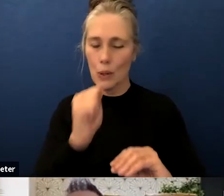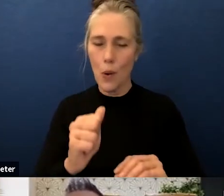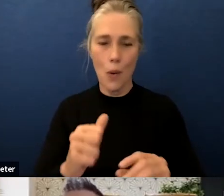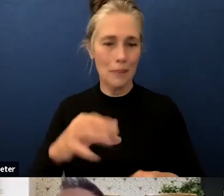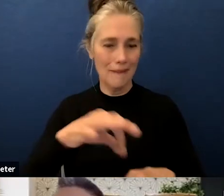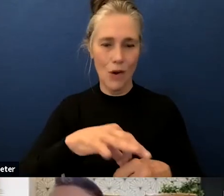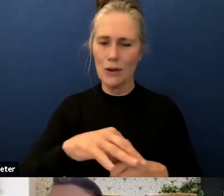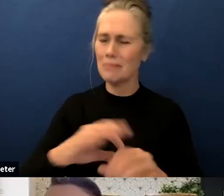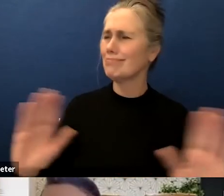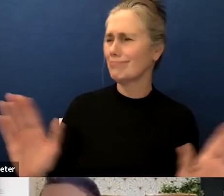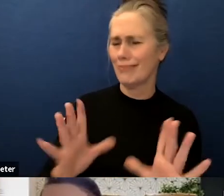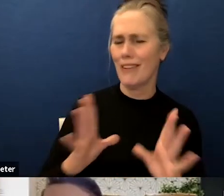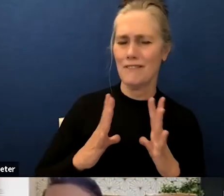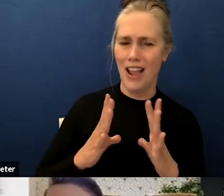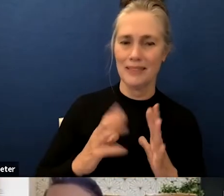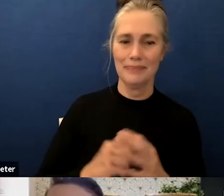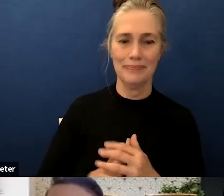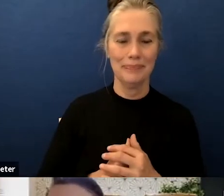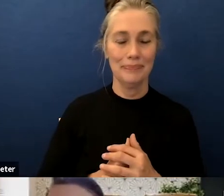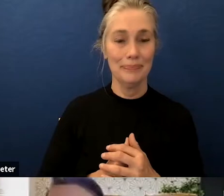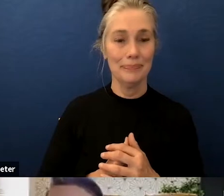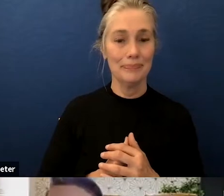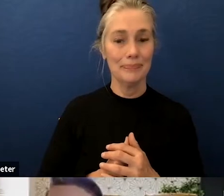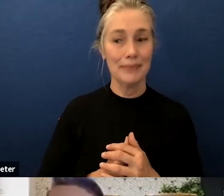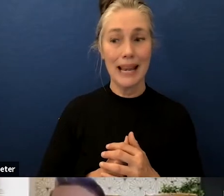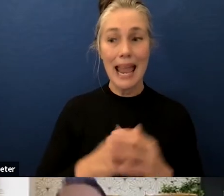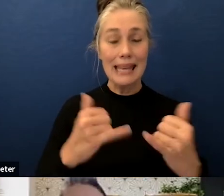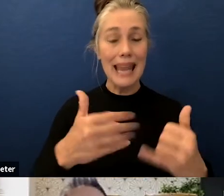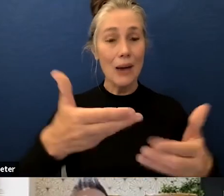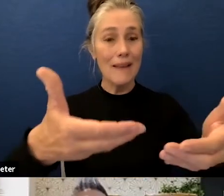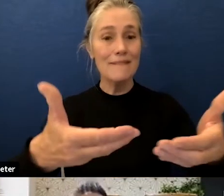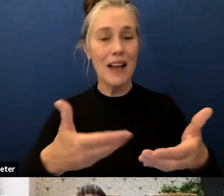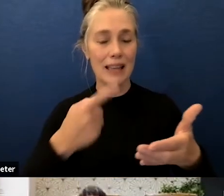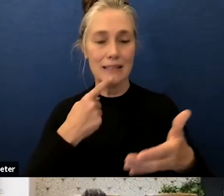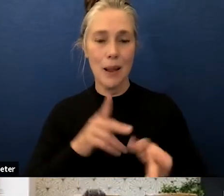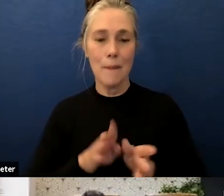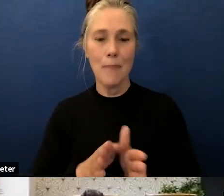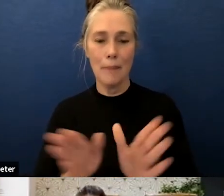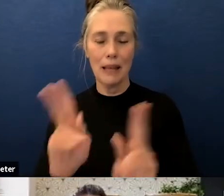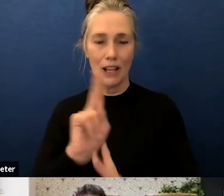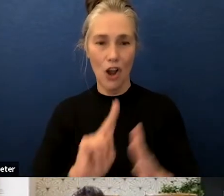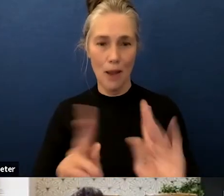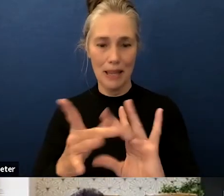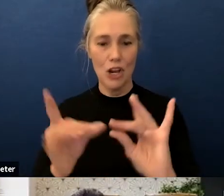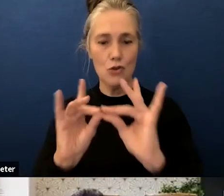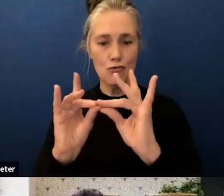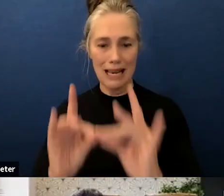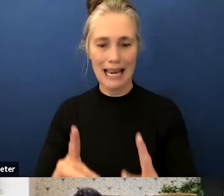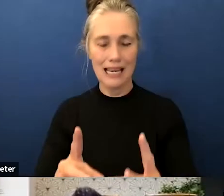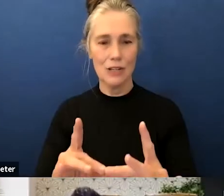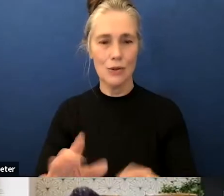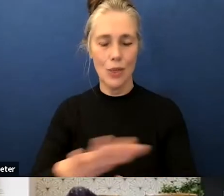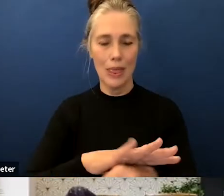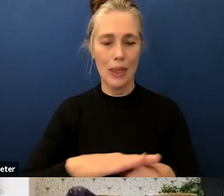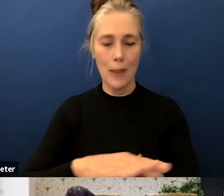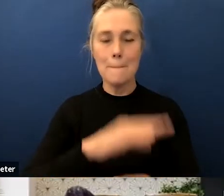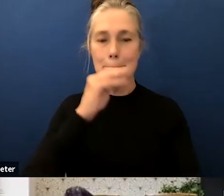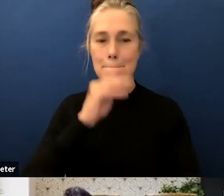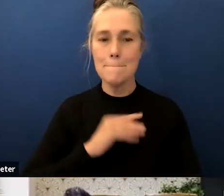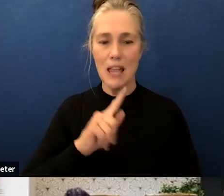to uh now invite public comment regarding the trustee areas mr jio